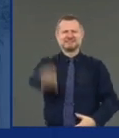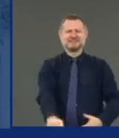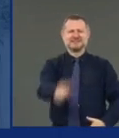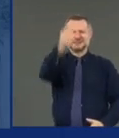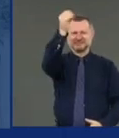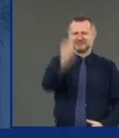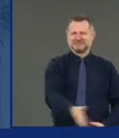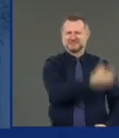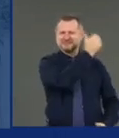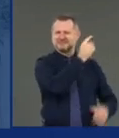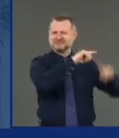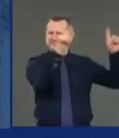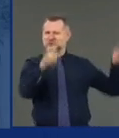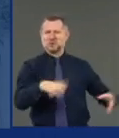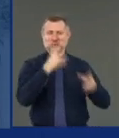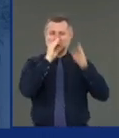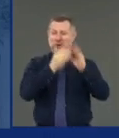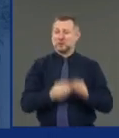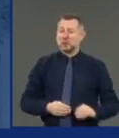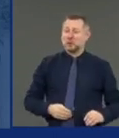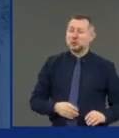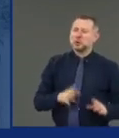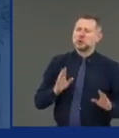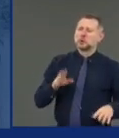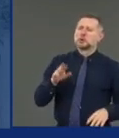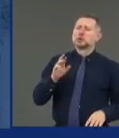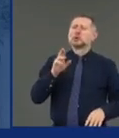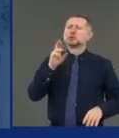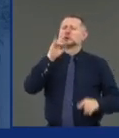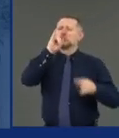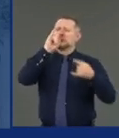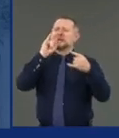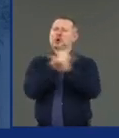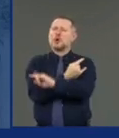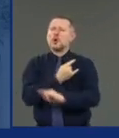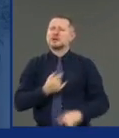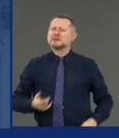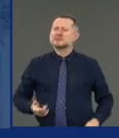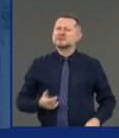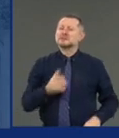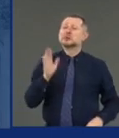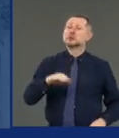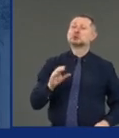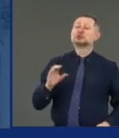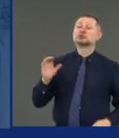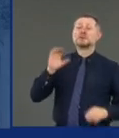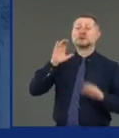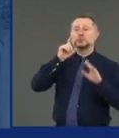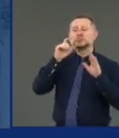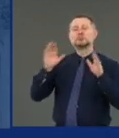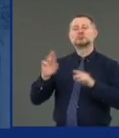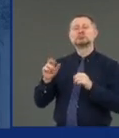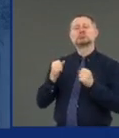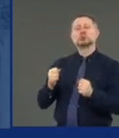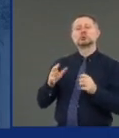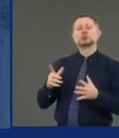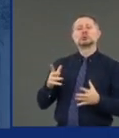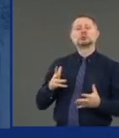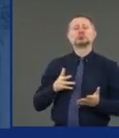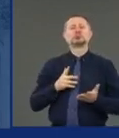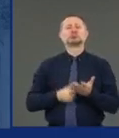The great irony is the conservatives want to argue against